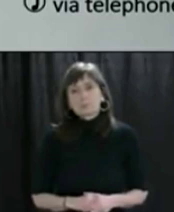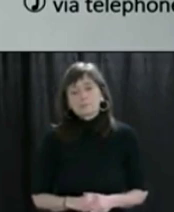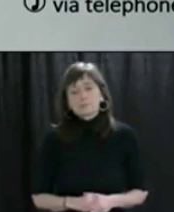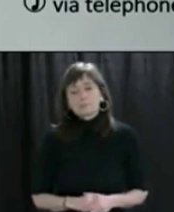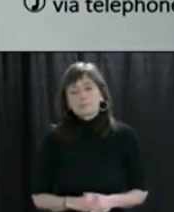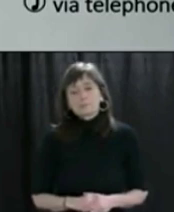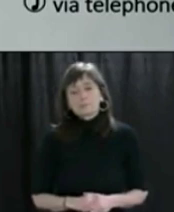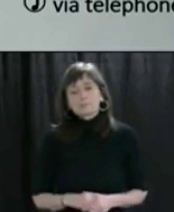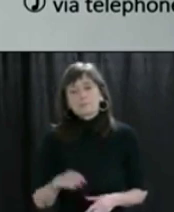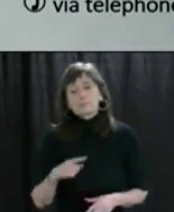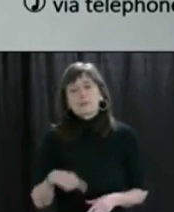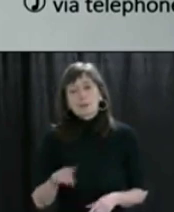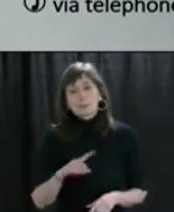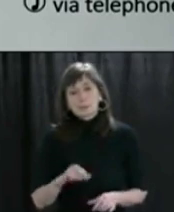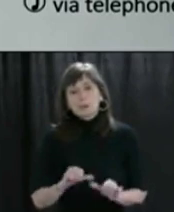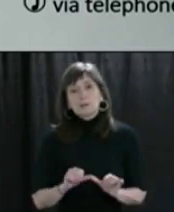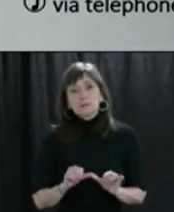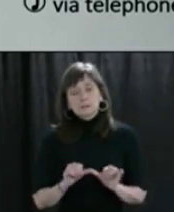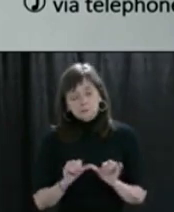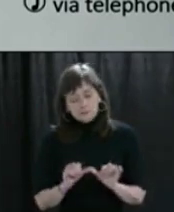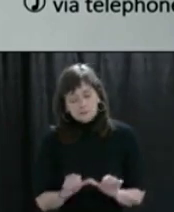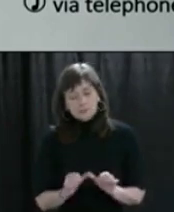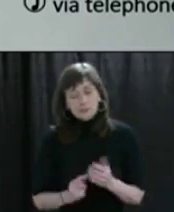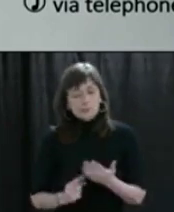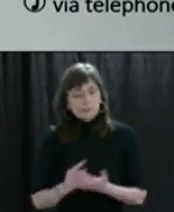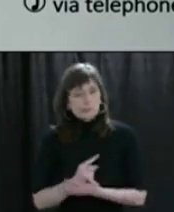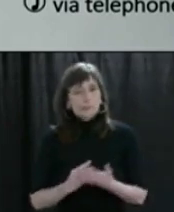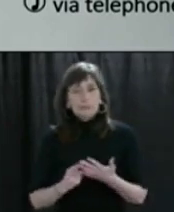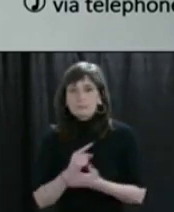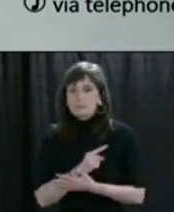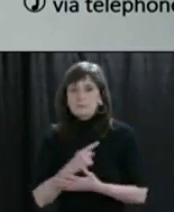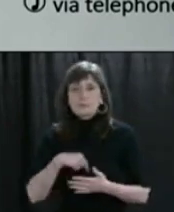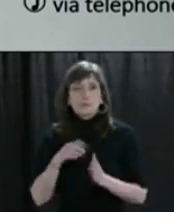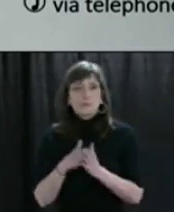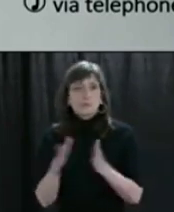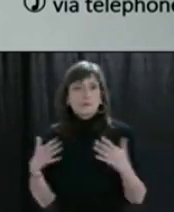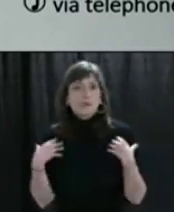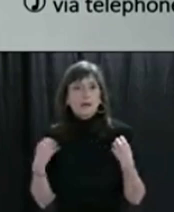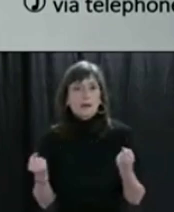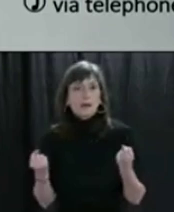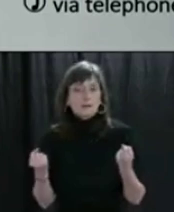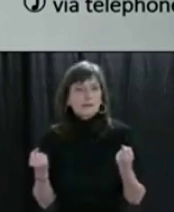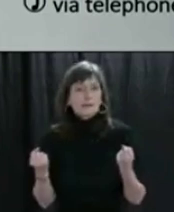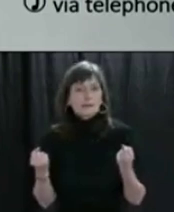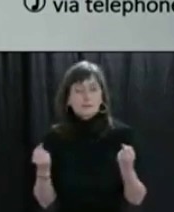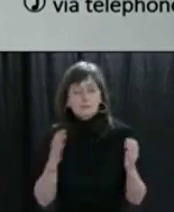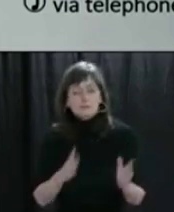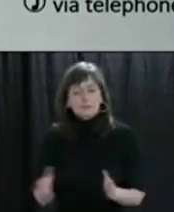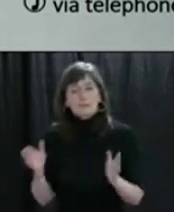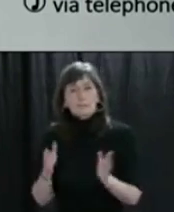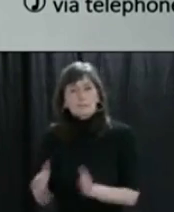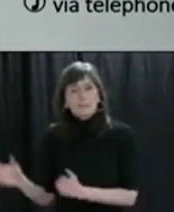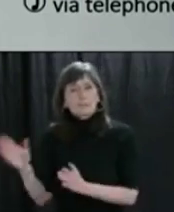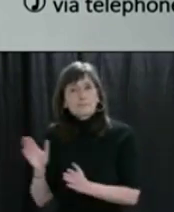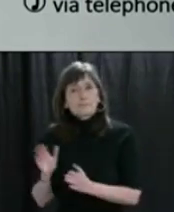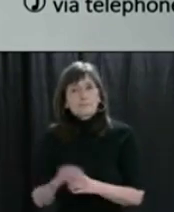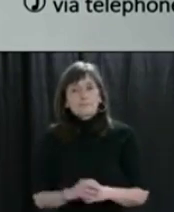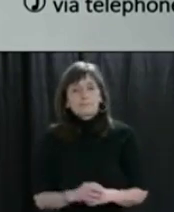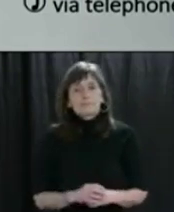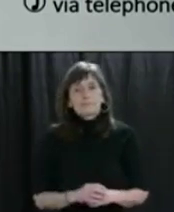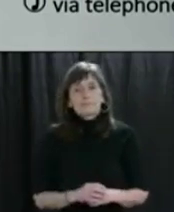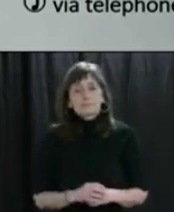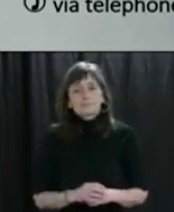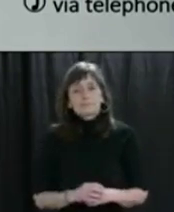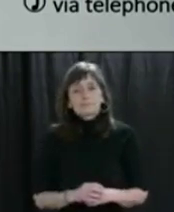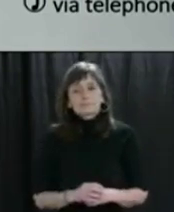We continue to actively review our public health measures to support reducing the impact of COVID-19 in this province.